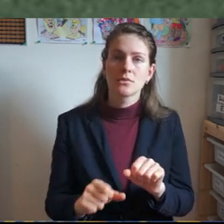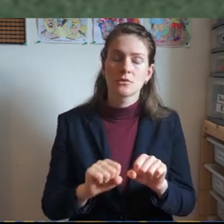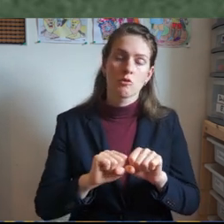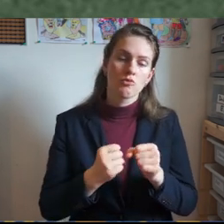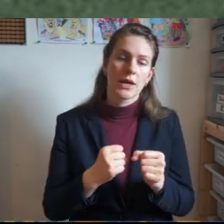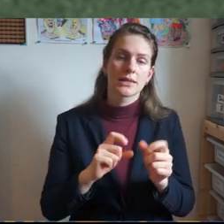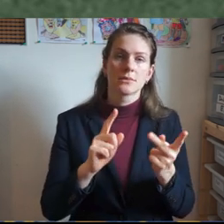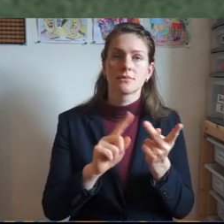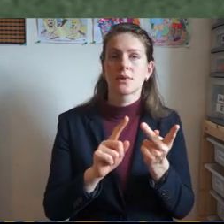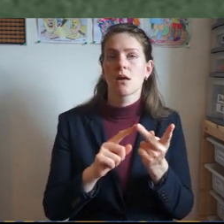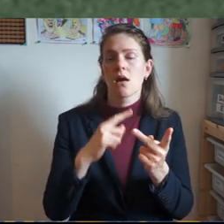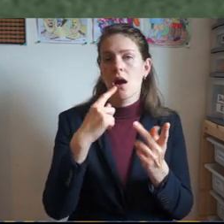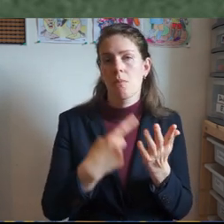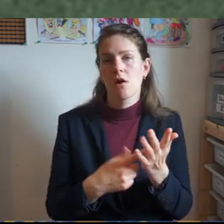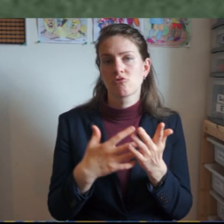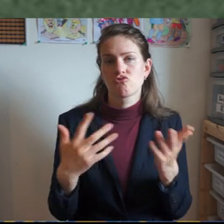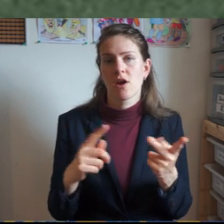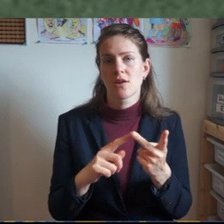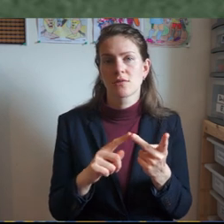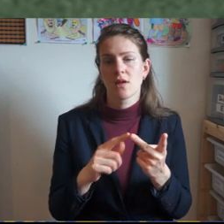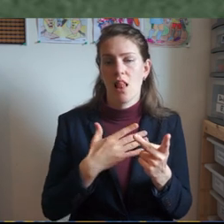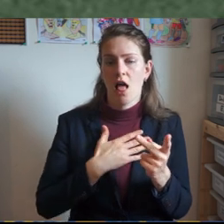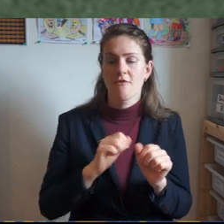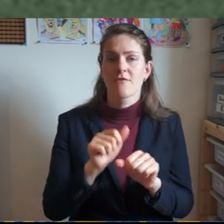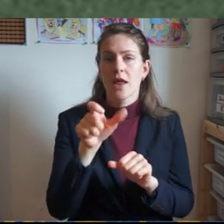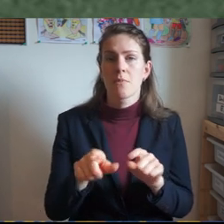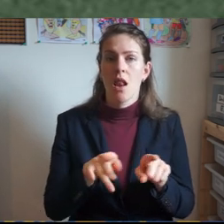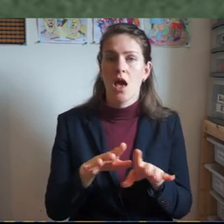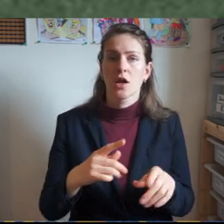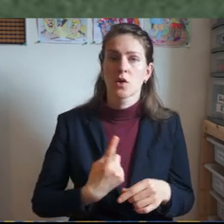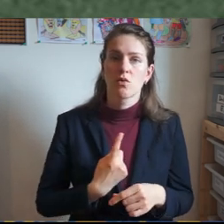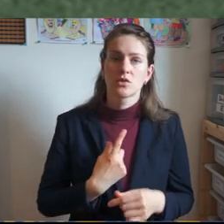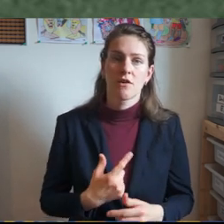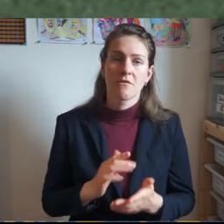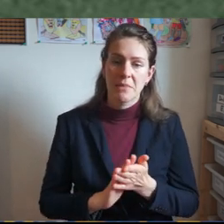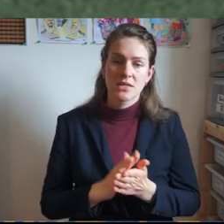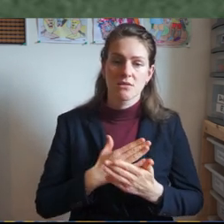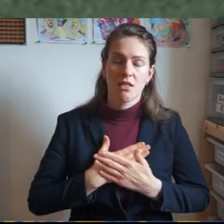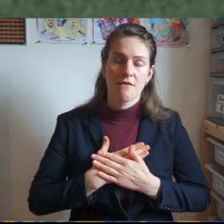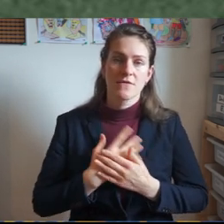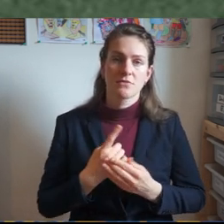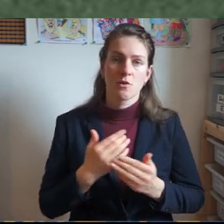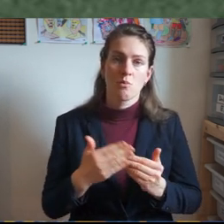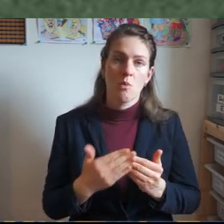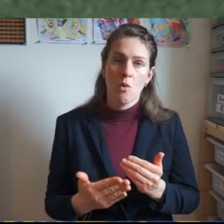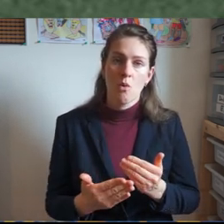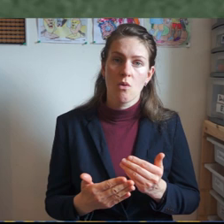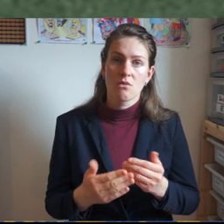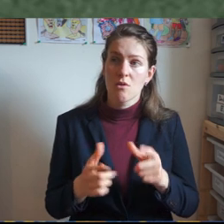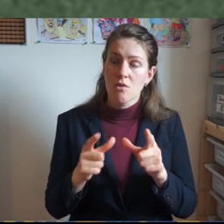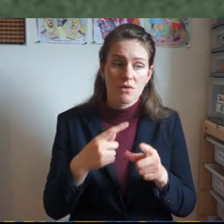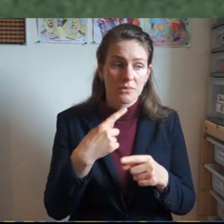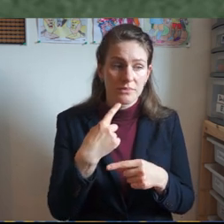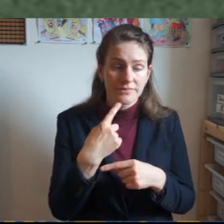neighbor as himself which the Lord even the Lord told him about